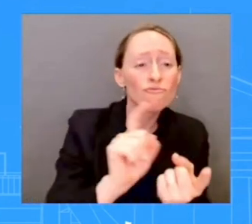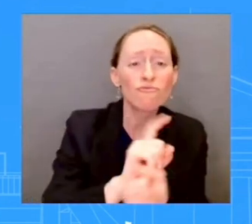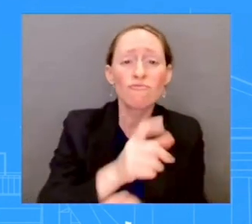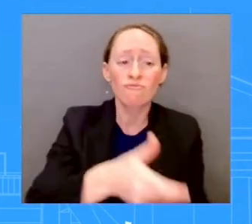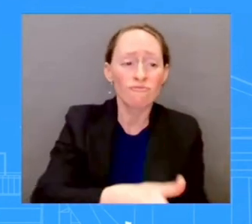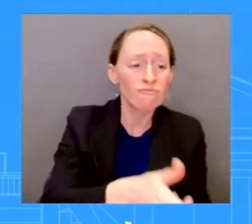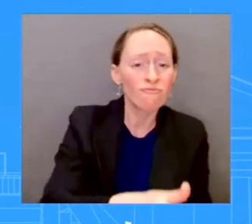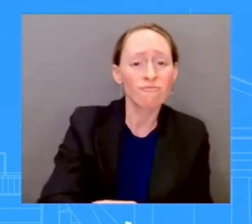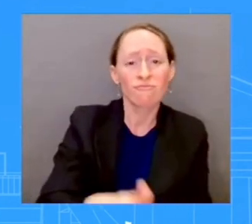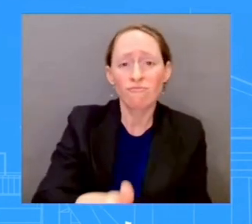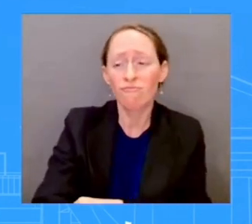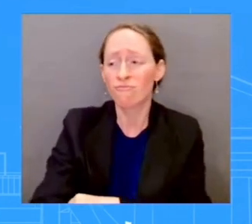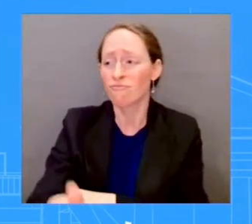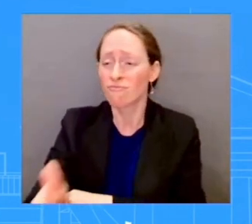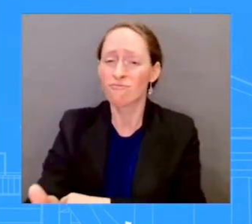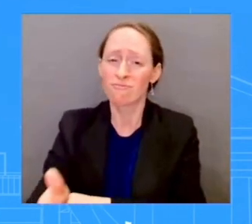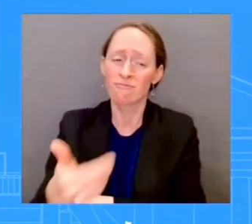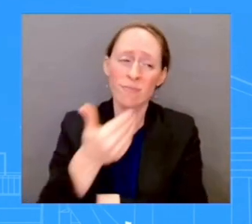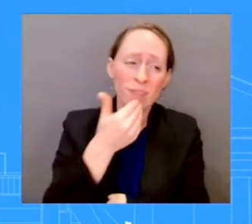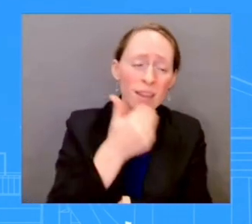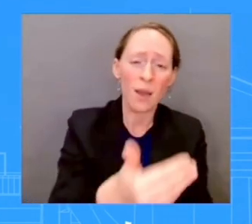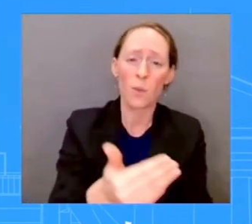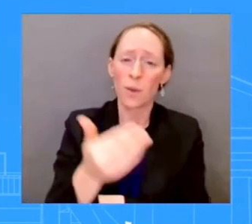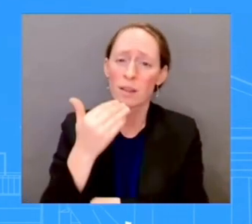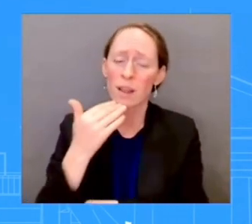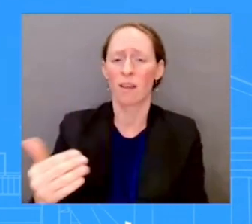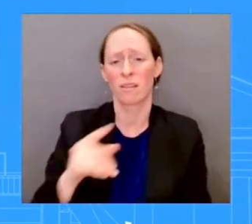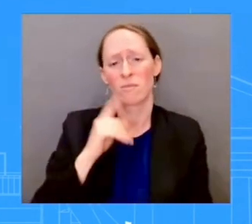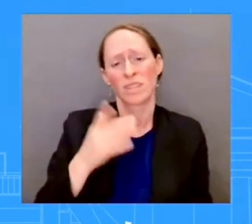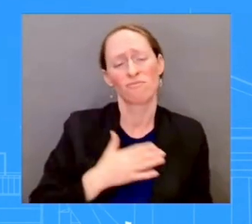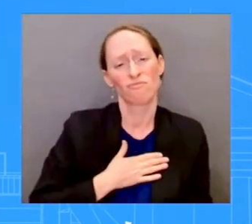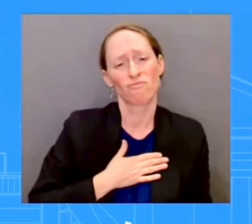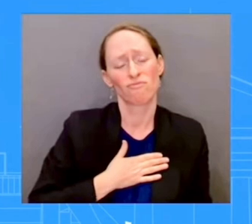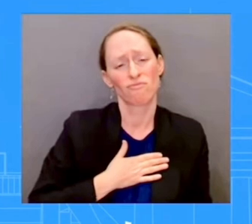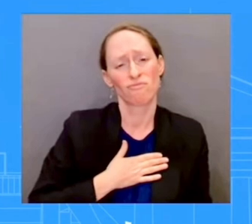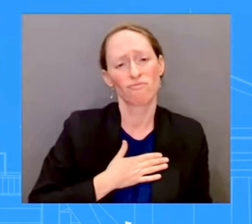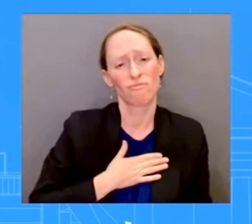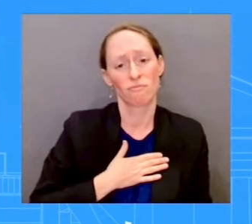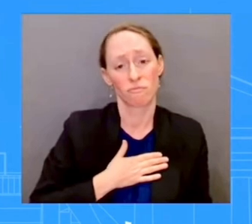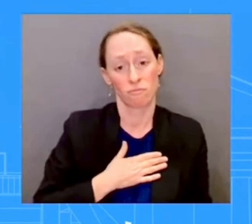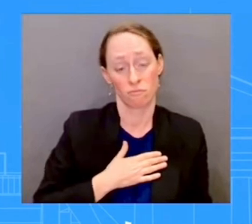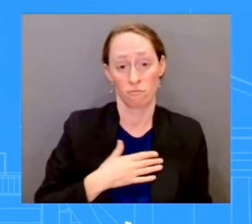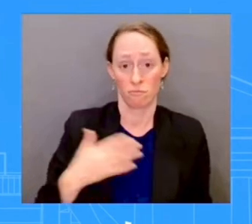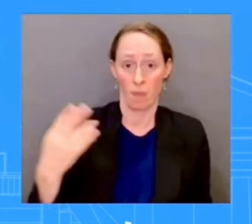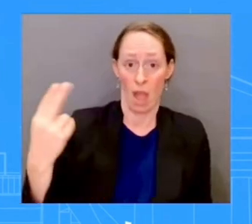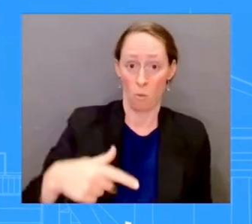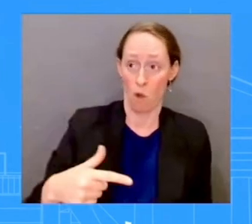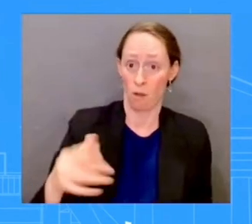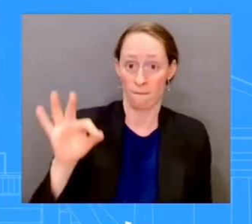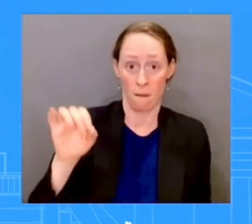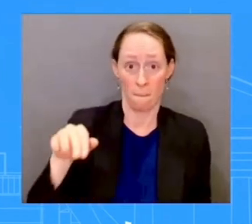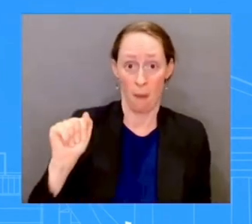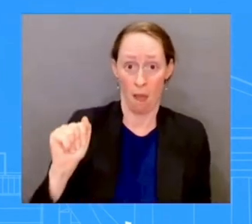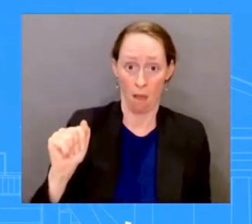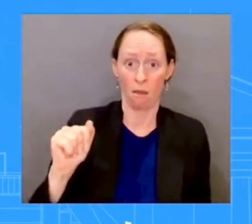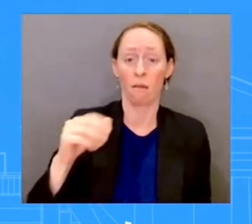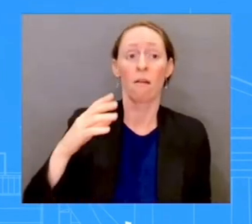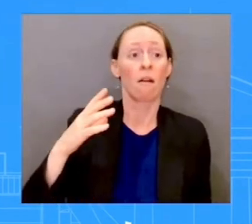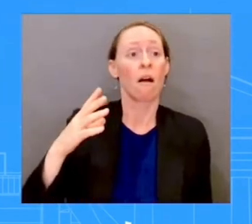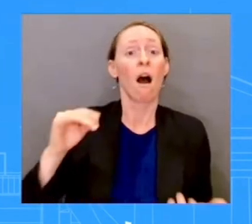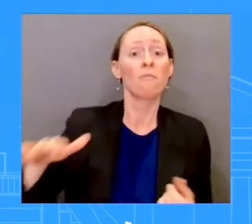heroes, the FEMA folks, both here in the headquarters and also those who are out in the field all around the country, helping Americans.